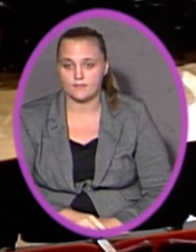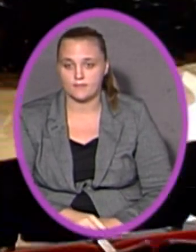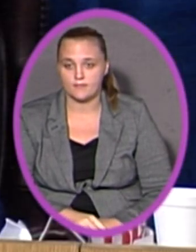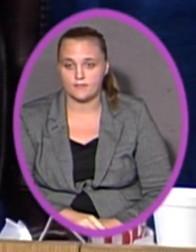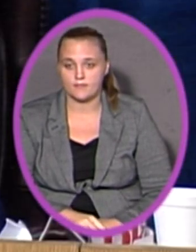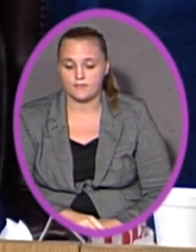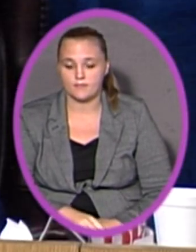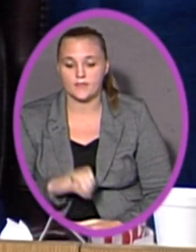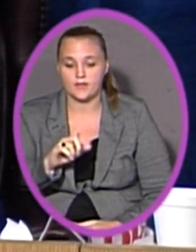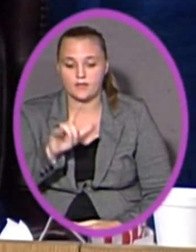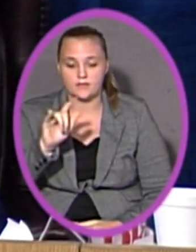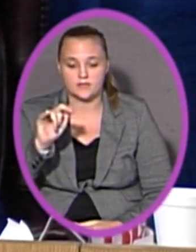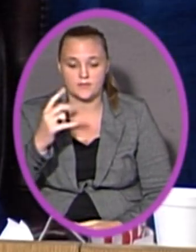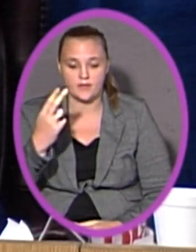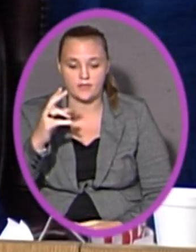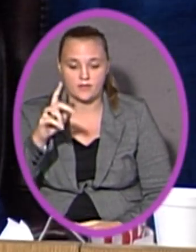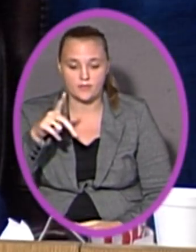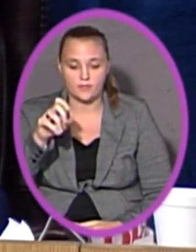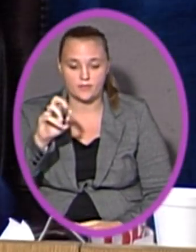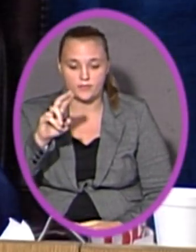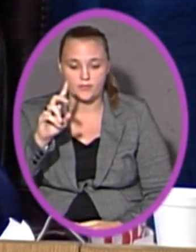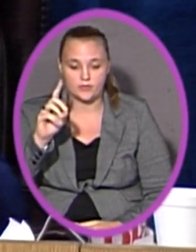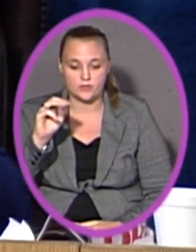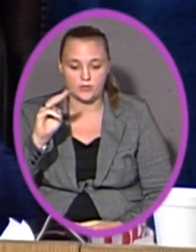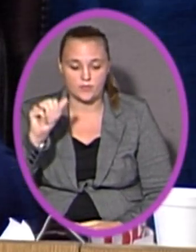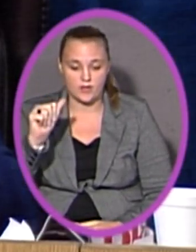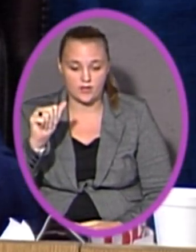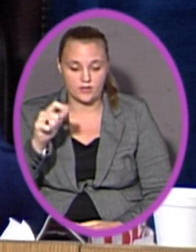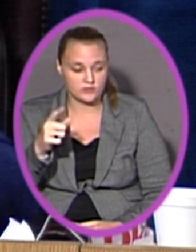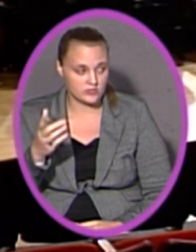Elizabeth Perdomo? Is Elizabeth Perdomo here? Yes.